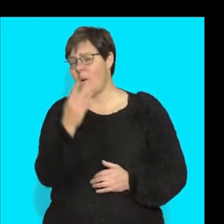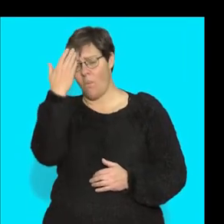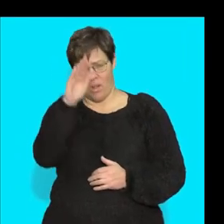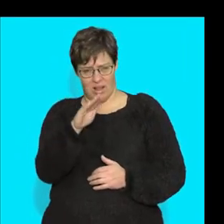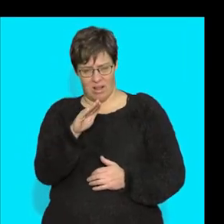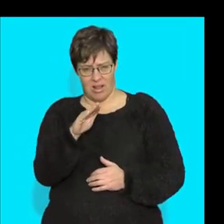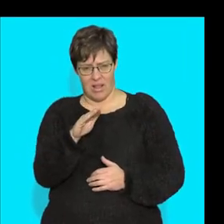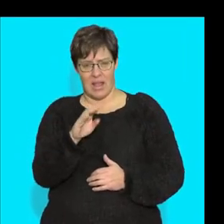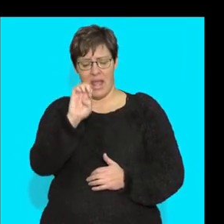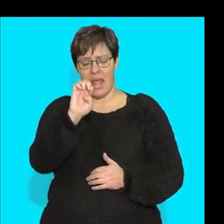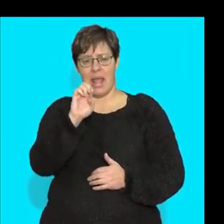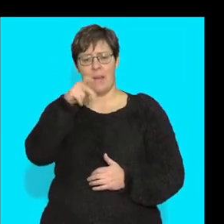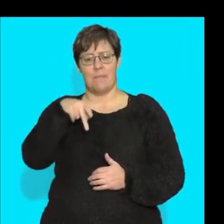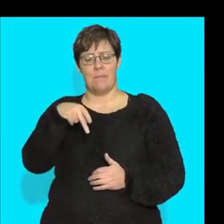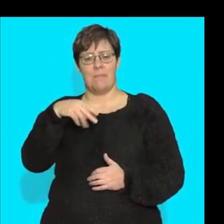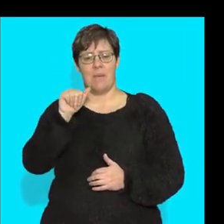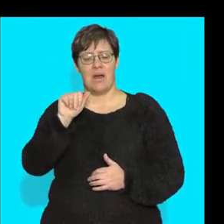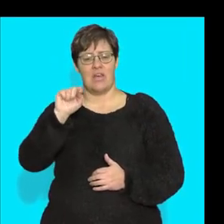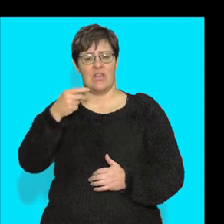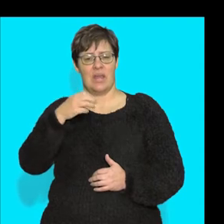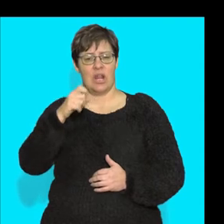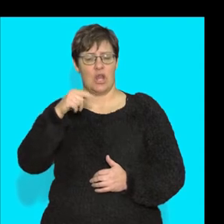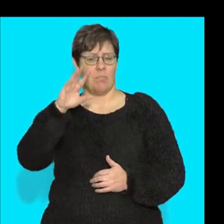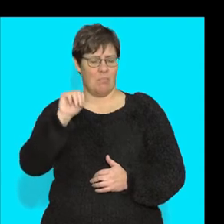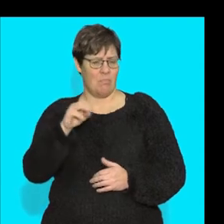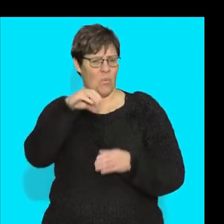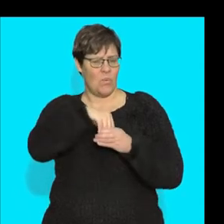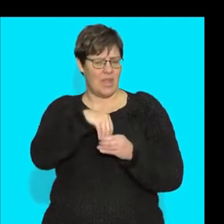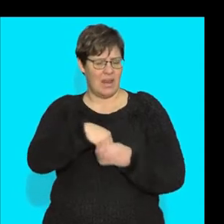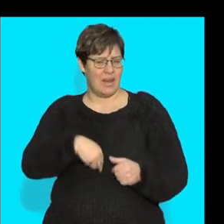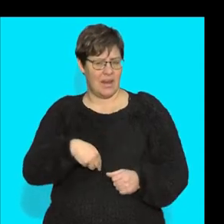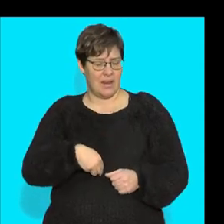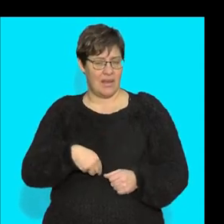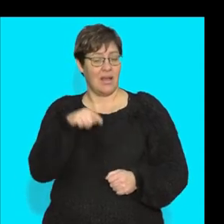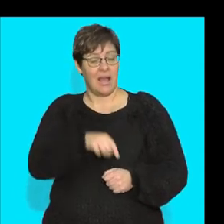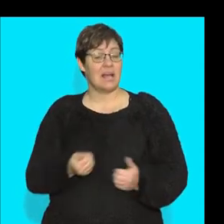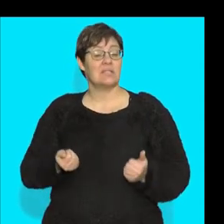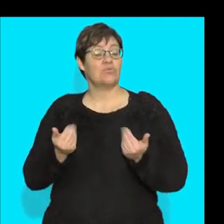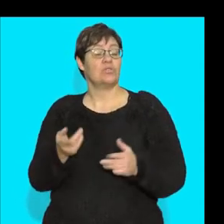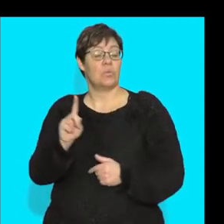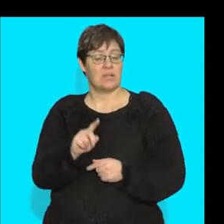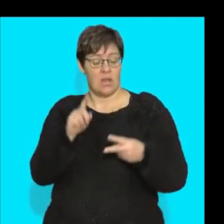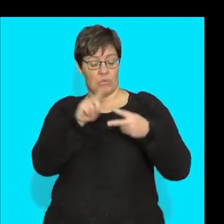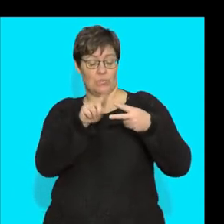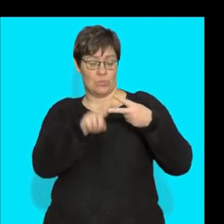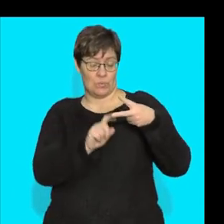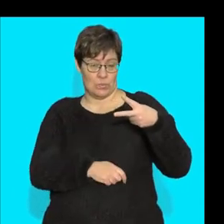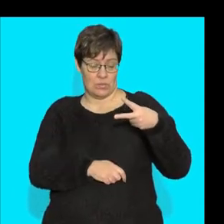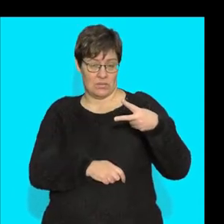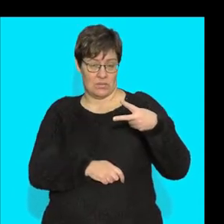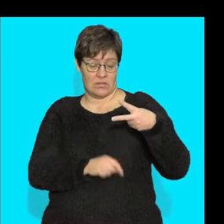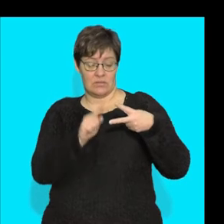epithelium in the stomach? What does it secrete? All right, epithelial, it can have two things.